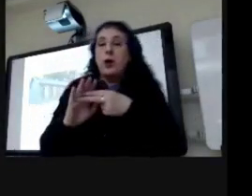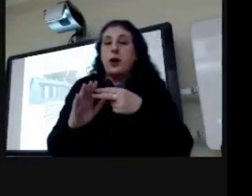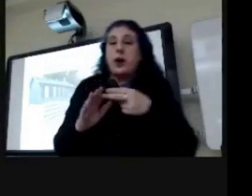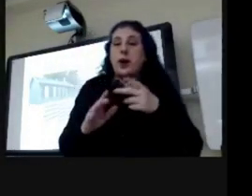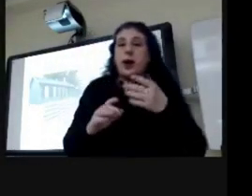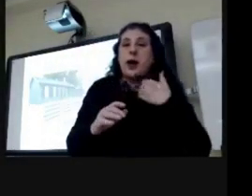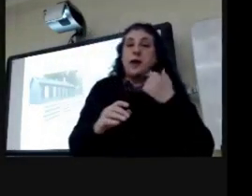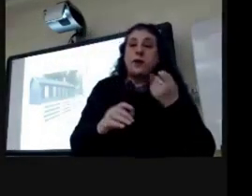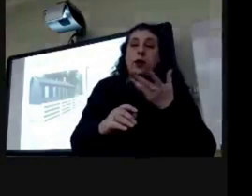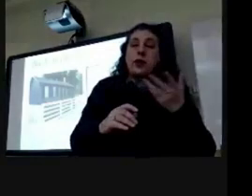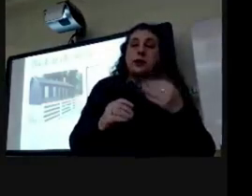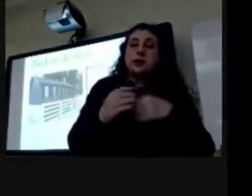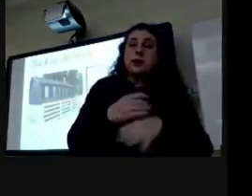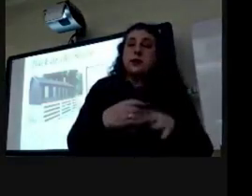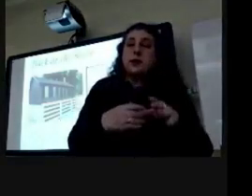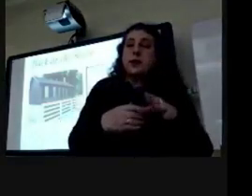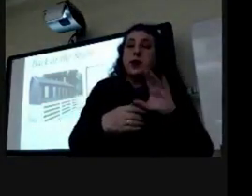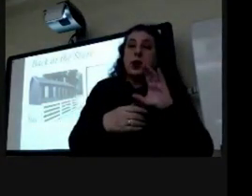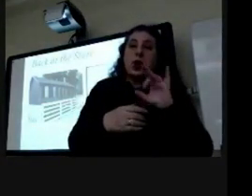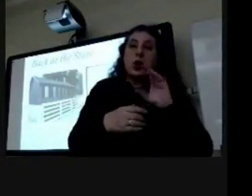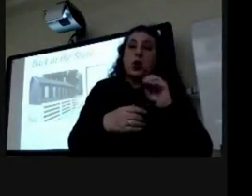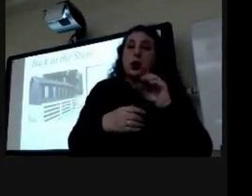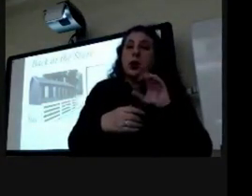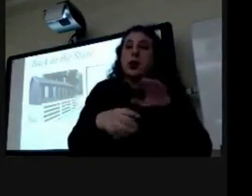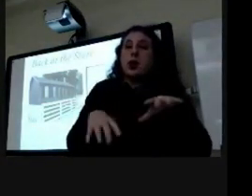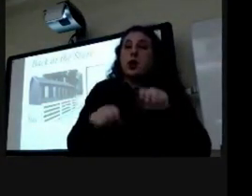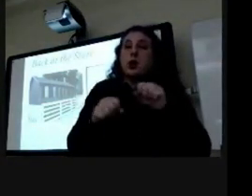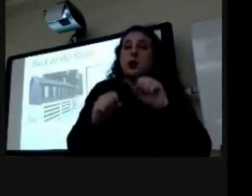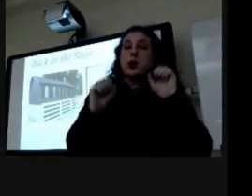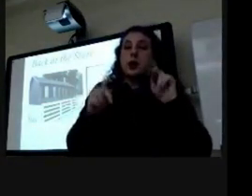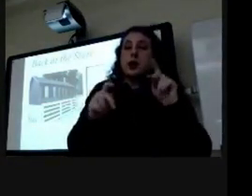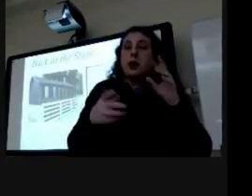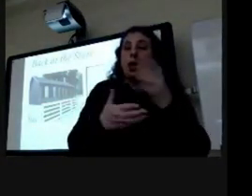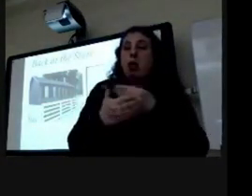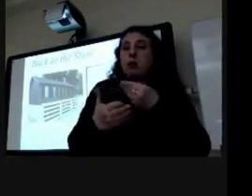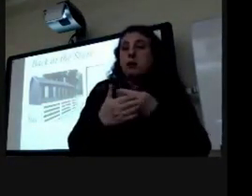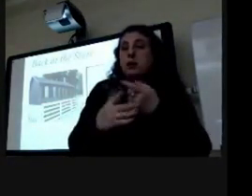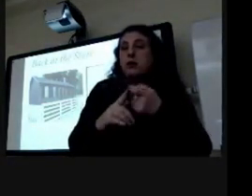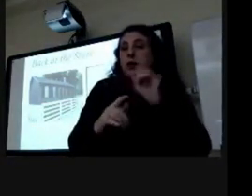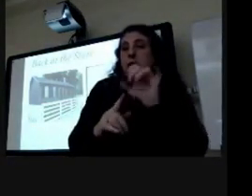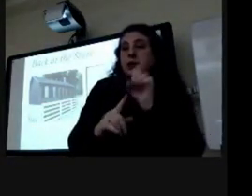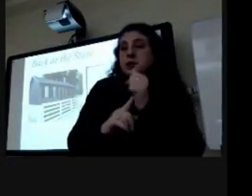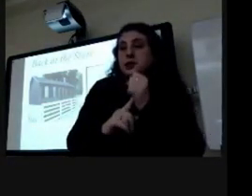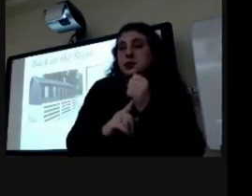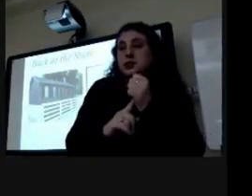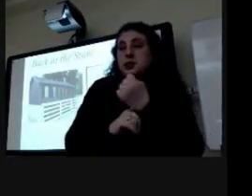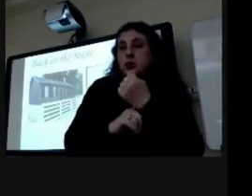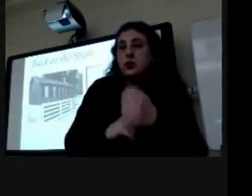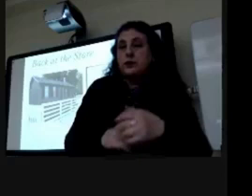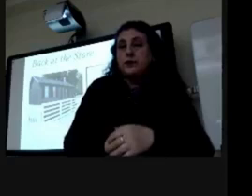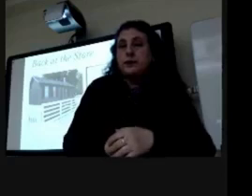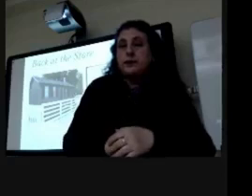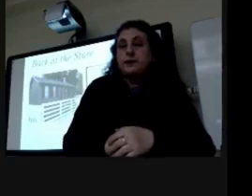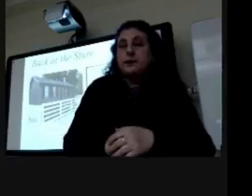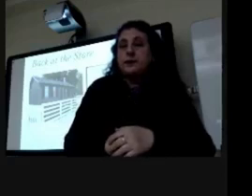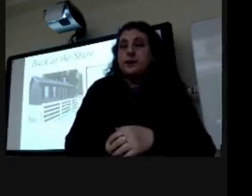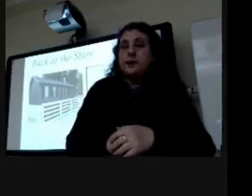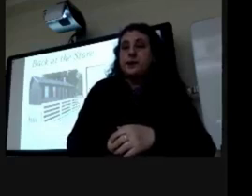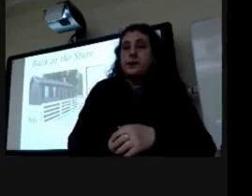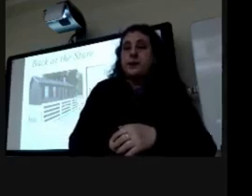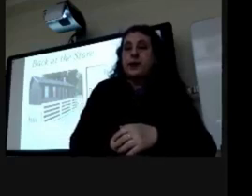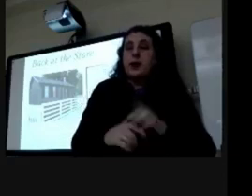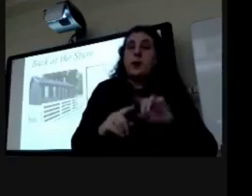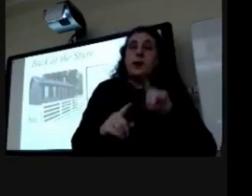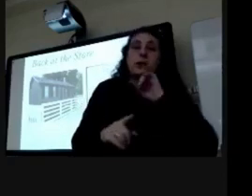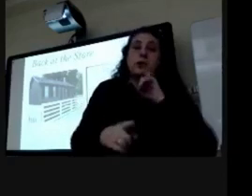uh corno just kind of took the opportunity to make some money from the situation um but he was sort of